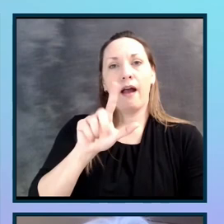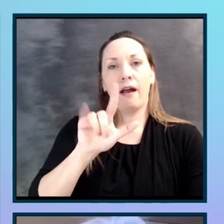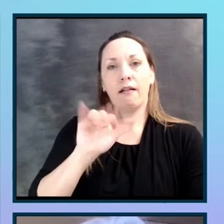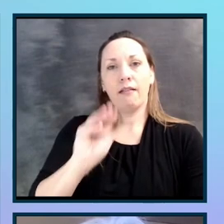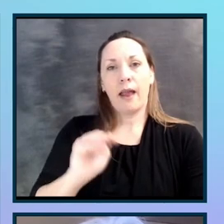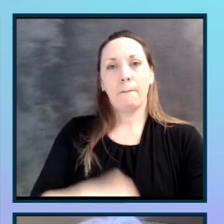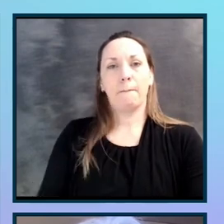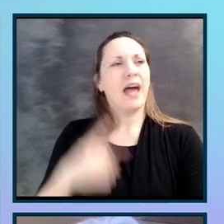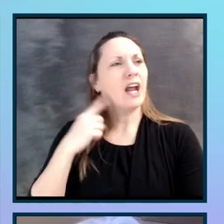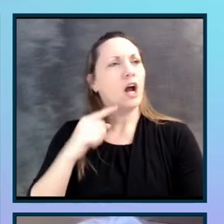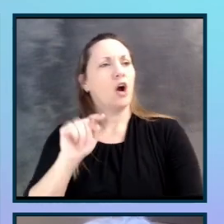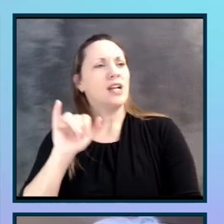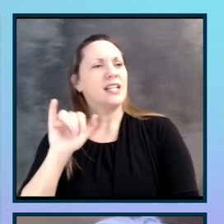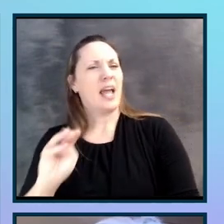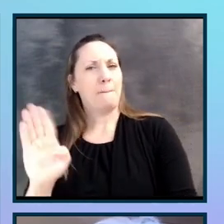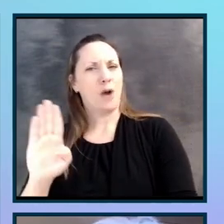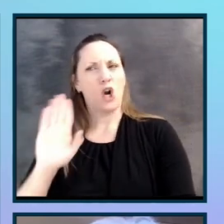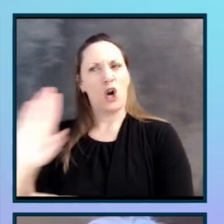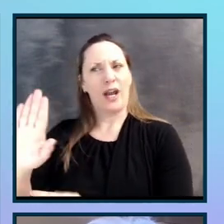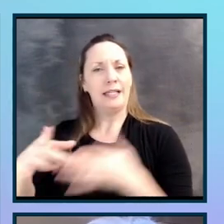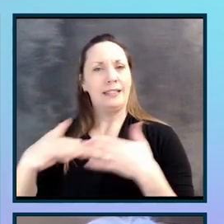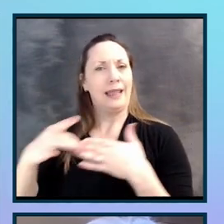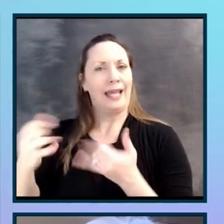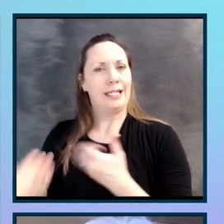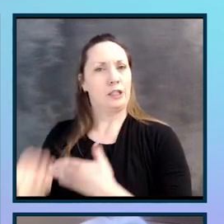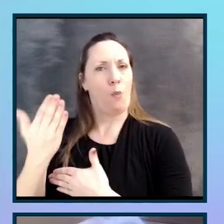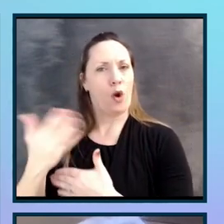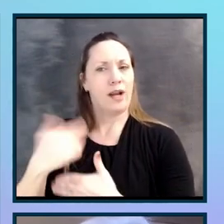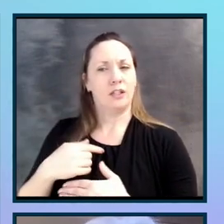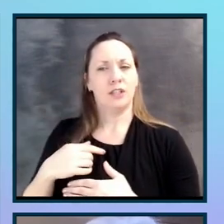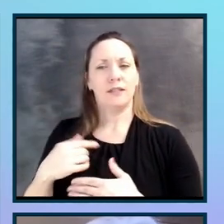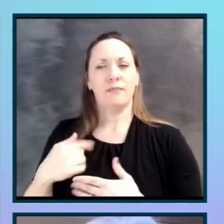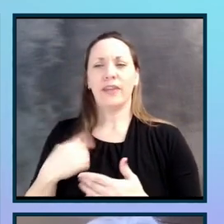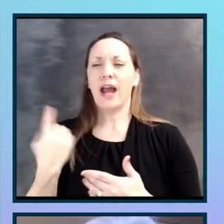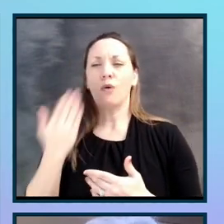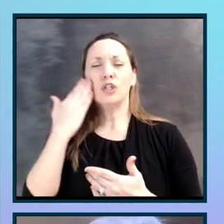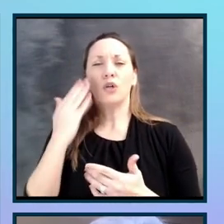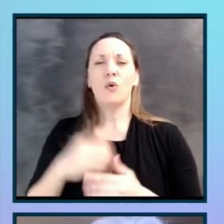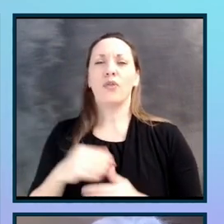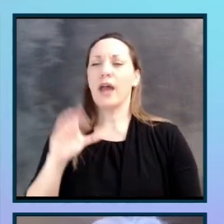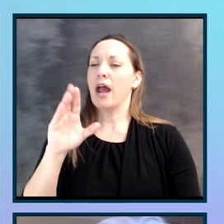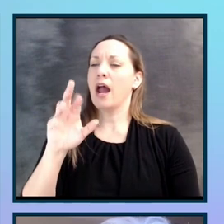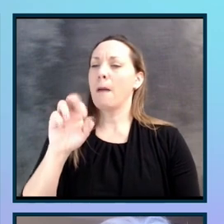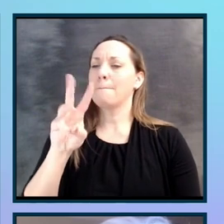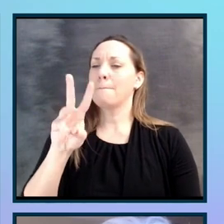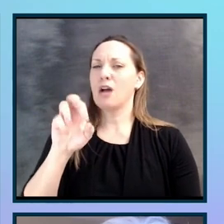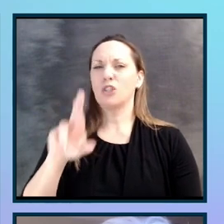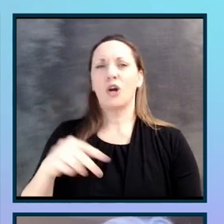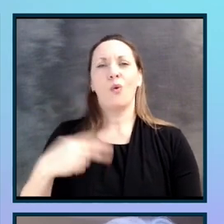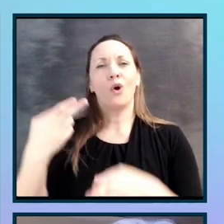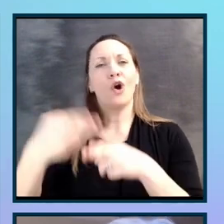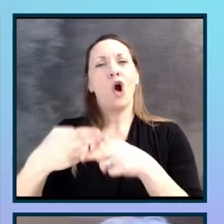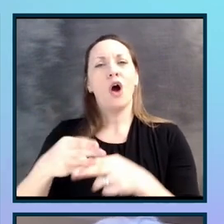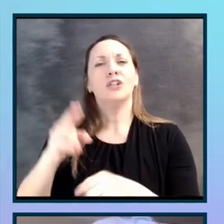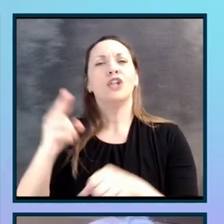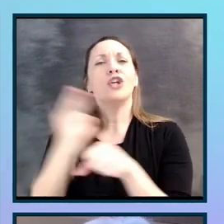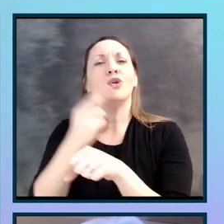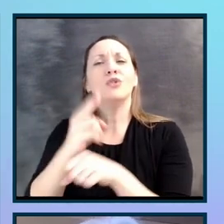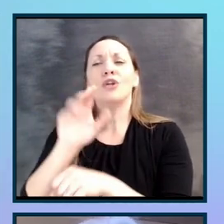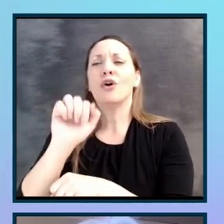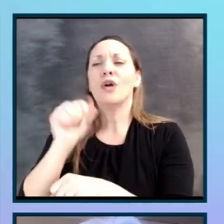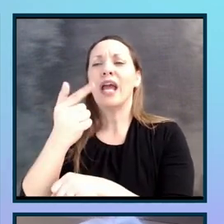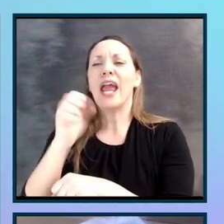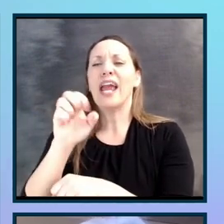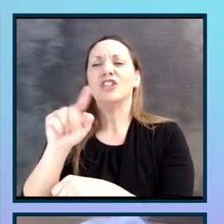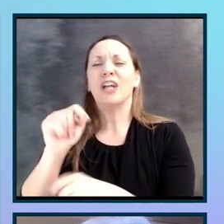you know, I heard Tim Berners-Lee this morning, just as an aside, and I always knew that browsers were called user agents, but I never quite